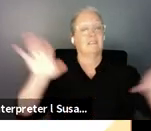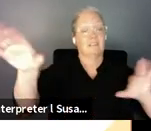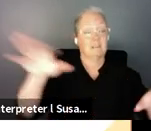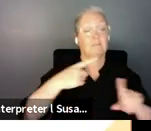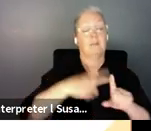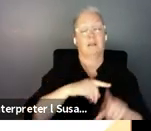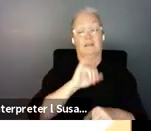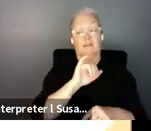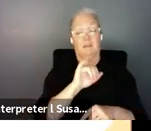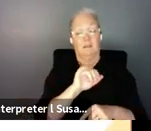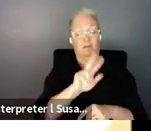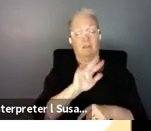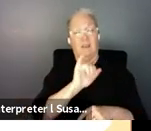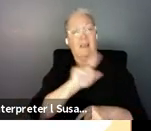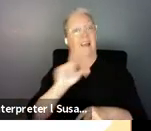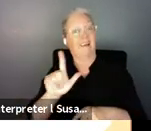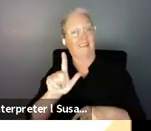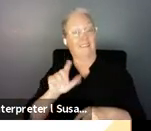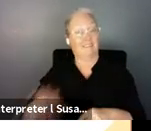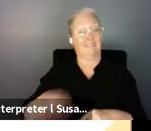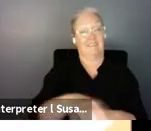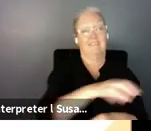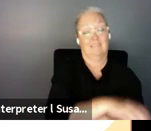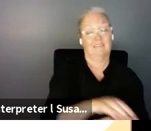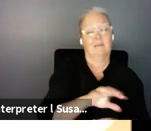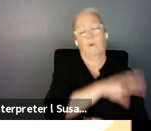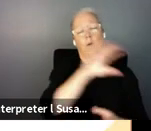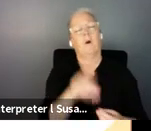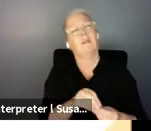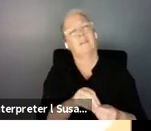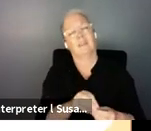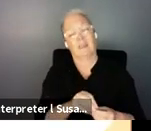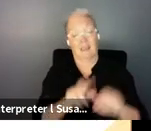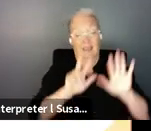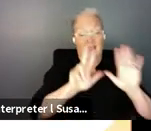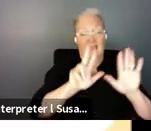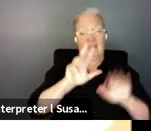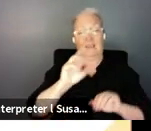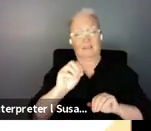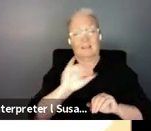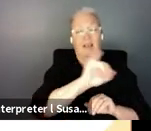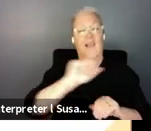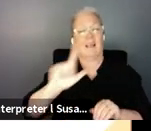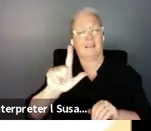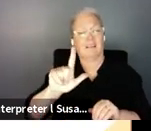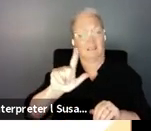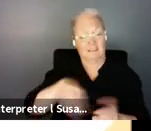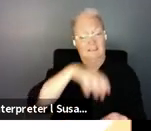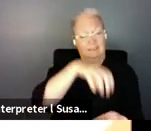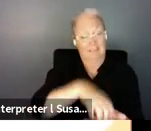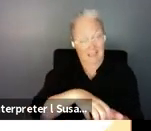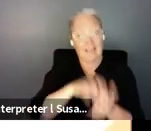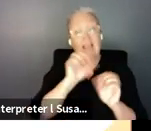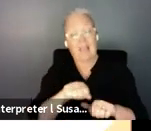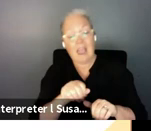so in total we had um 80 il centers that can provide personal assistance services